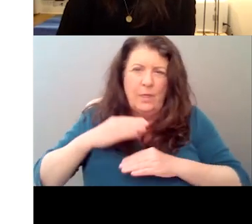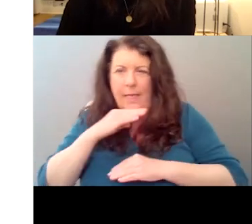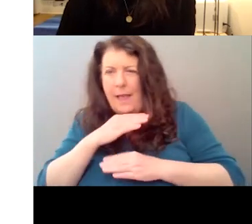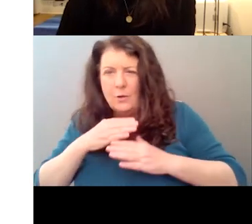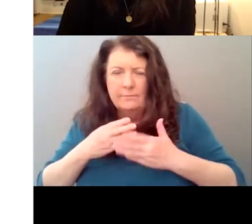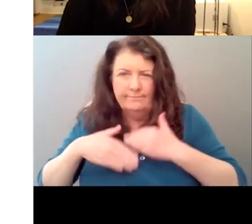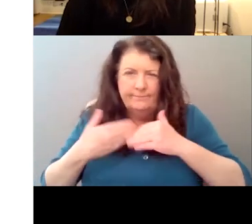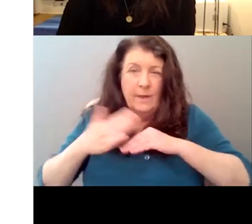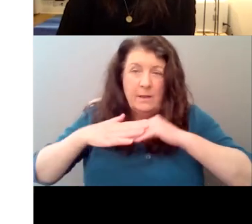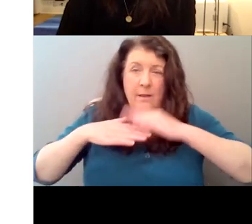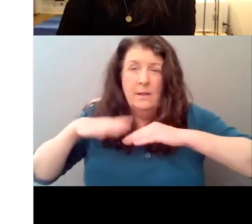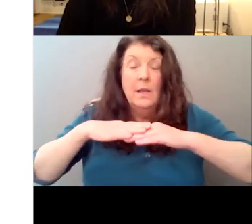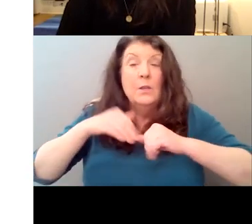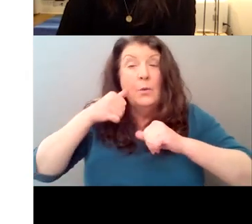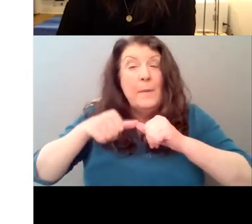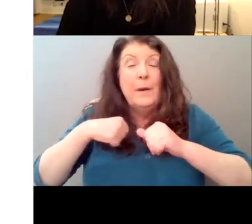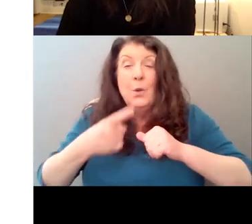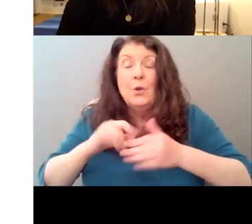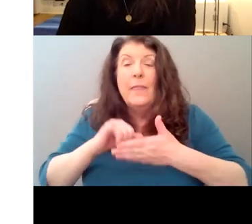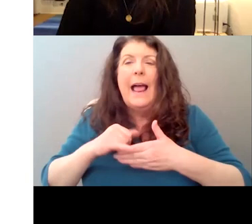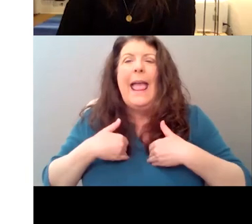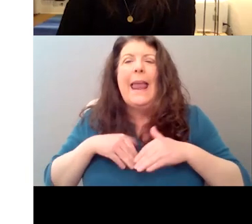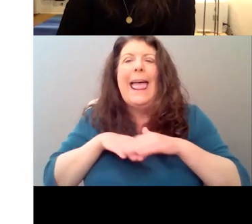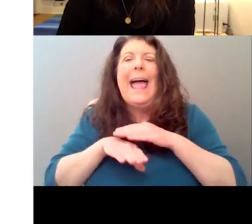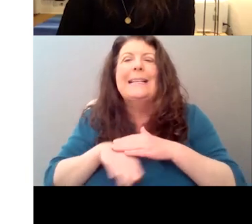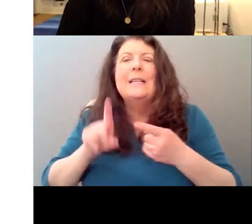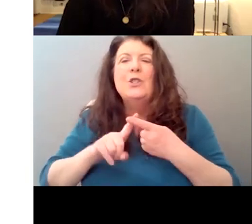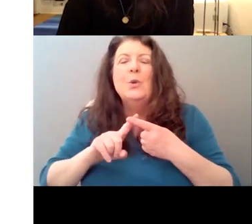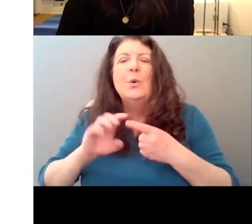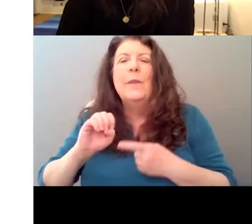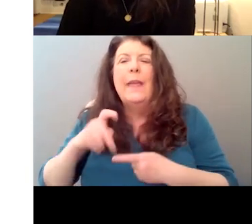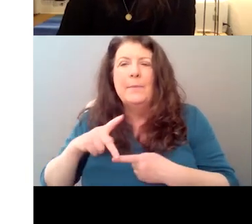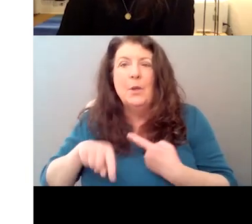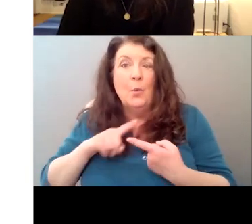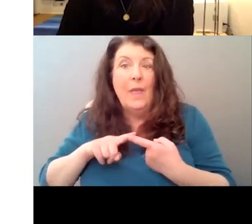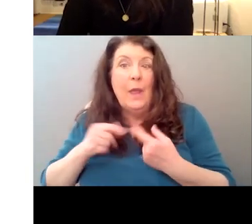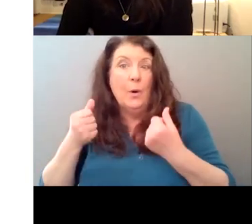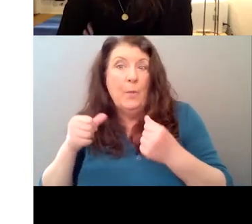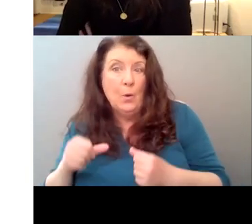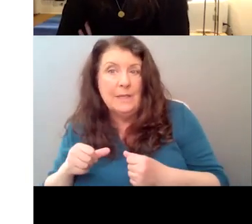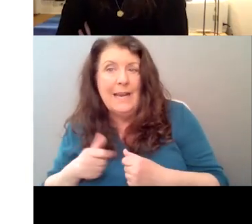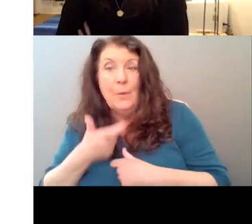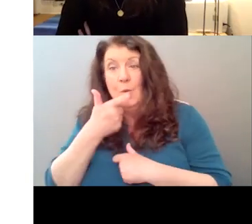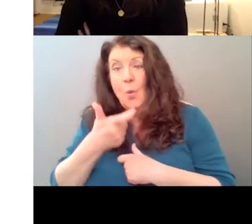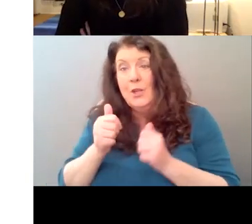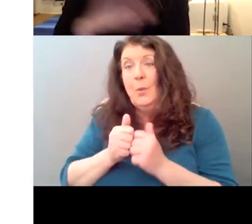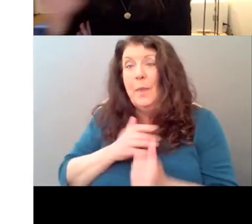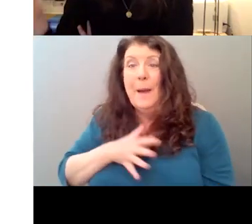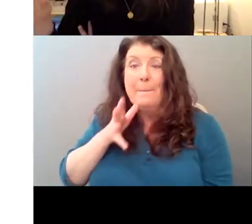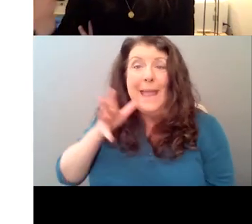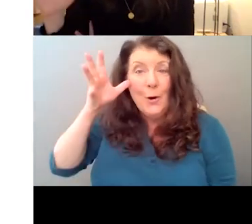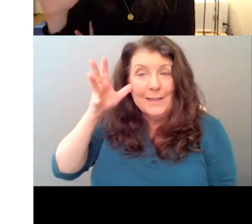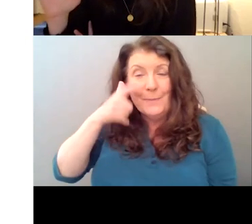episodes once they were posted and I was watching them, um, with my parents in the pandemic because I was stuck, uh, at home with them for